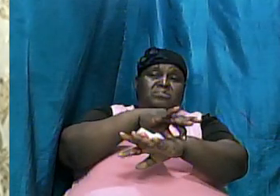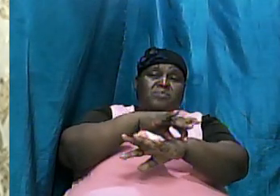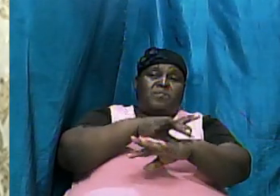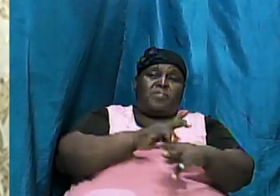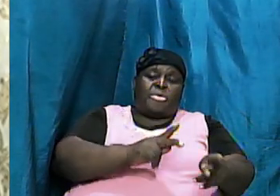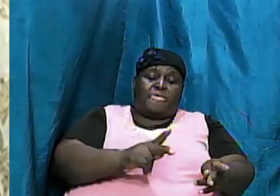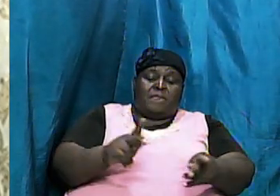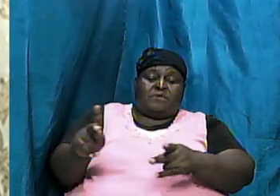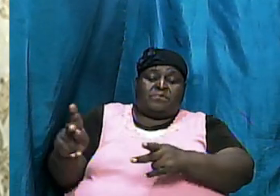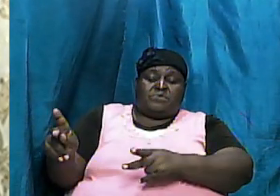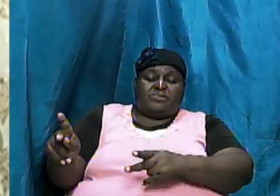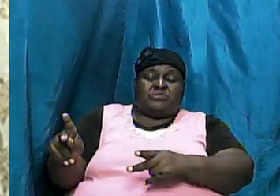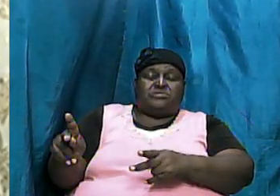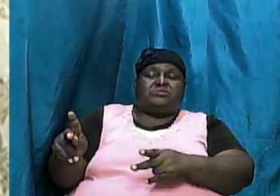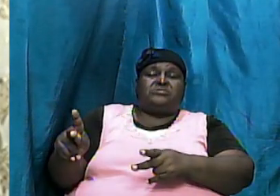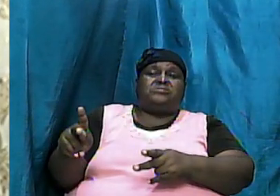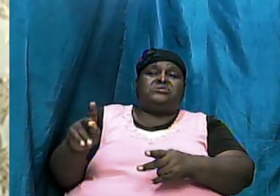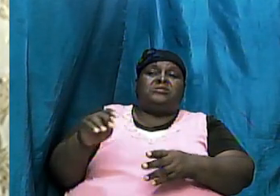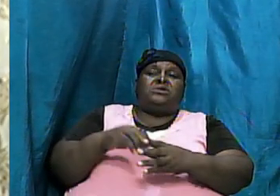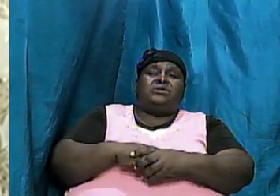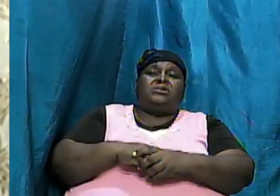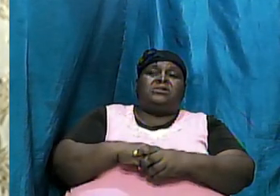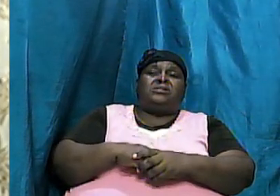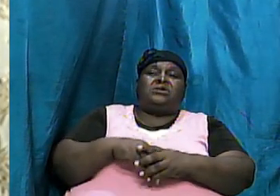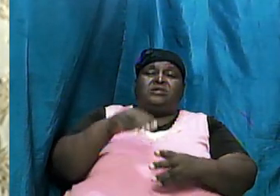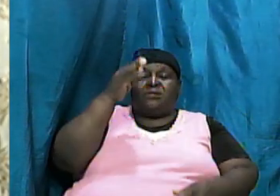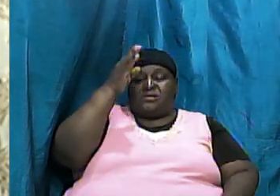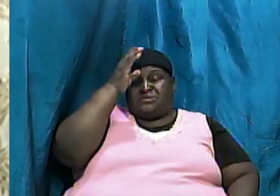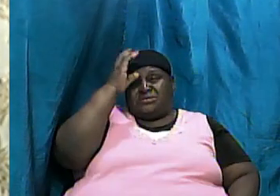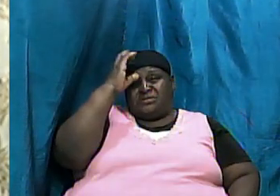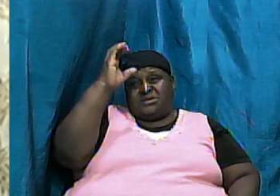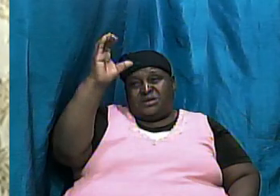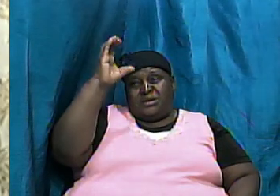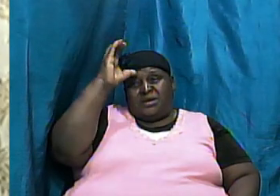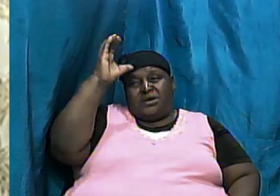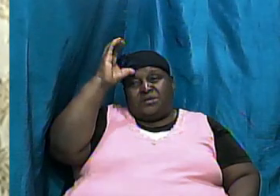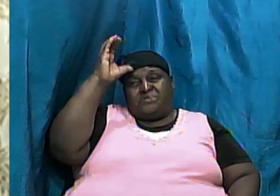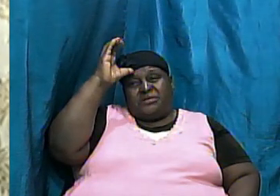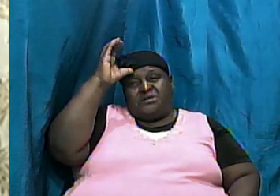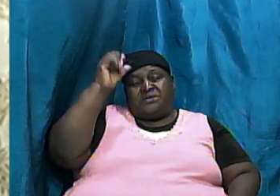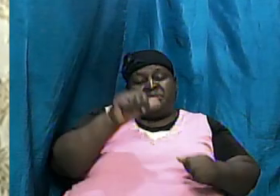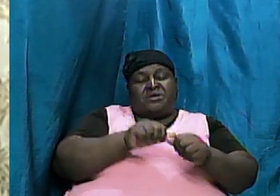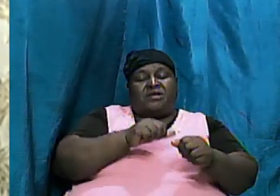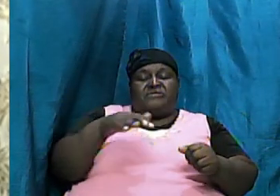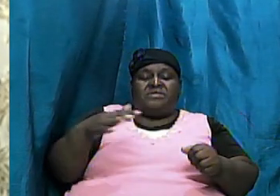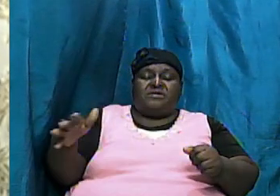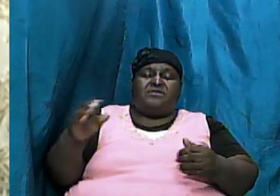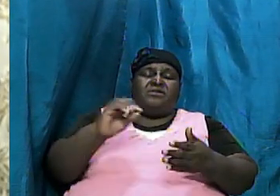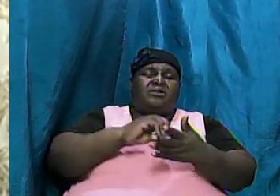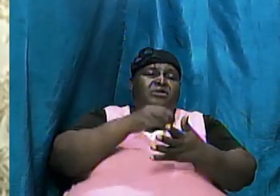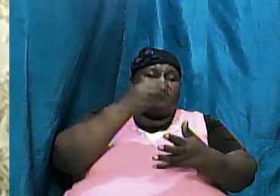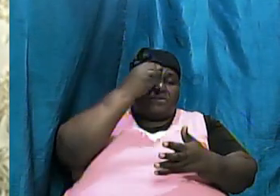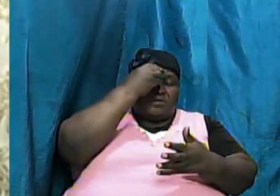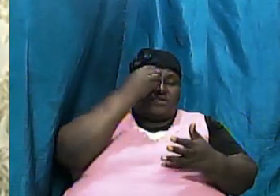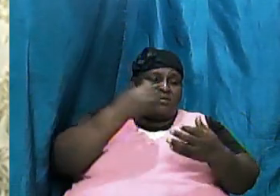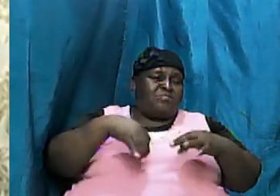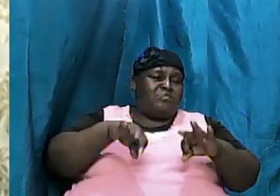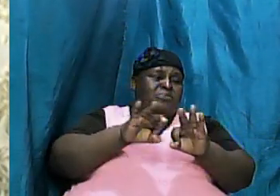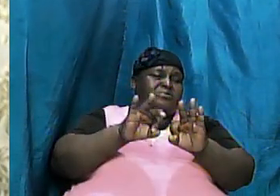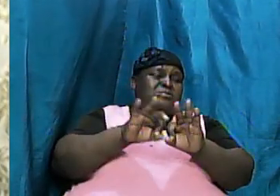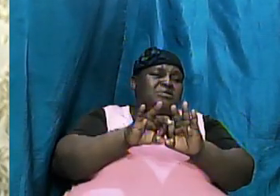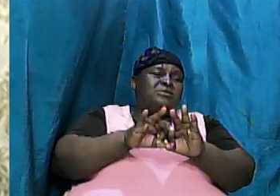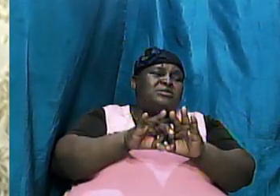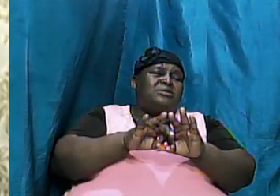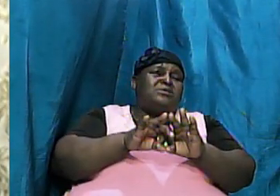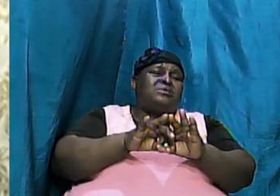put into context everything that we have learned it is important that we go right back to the very